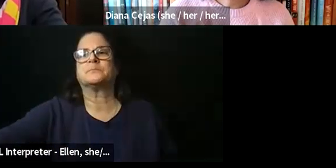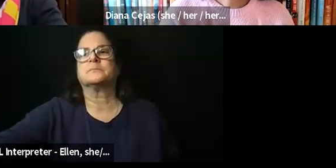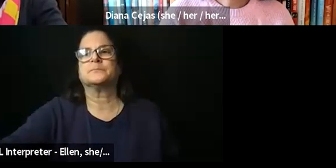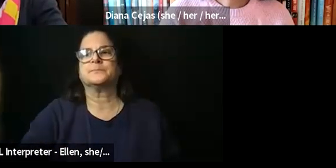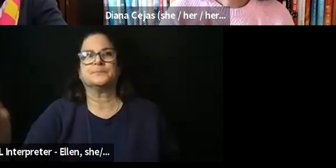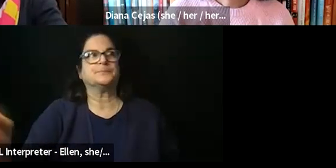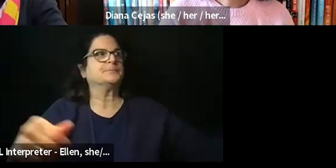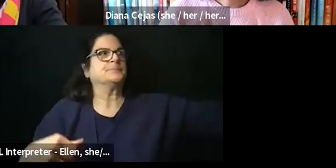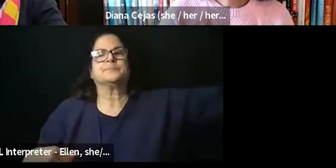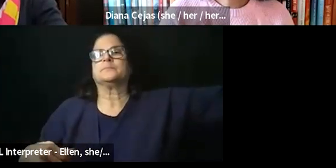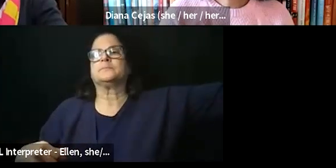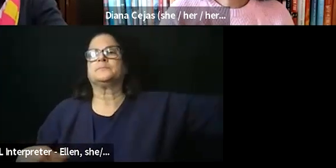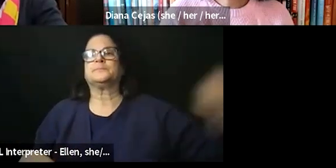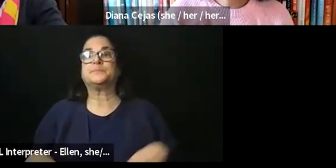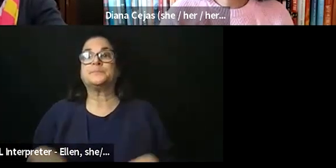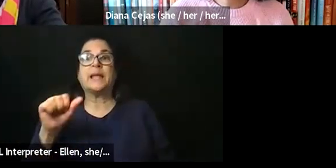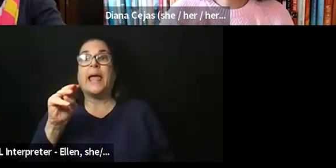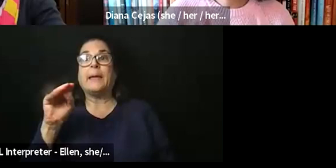All right, Amy, let's start with you.